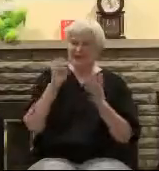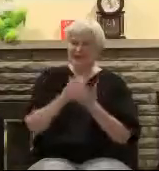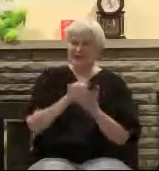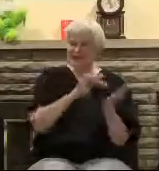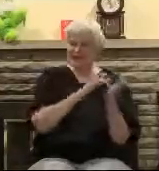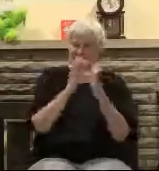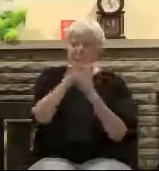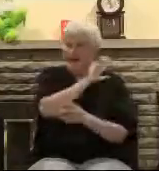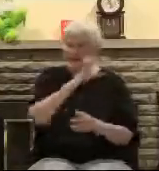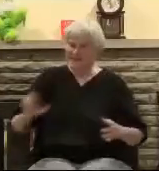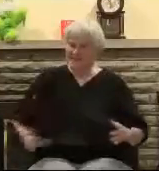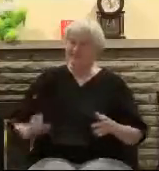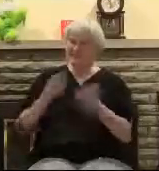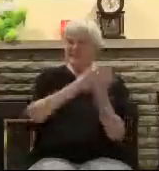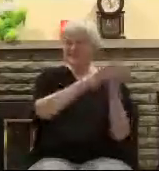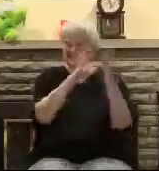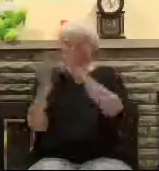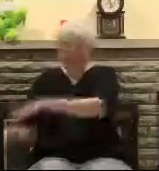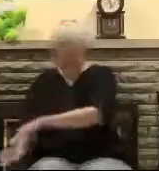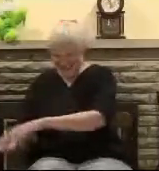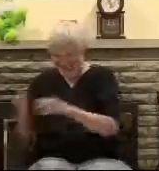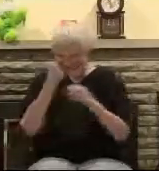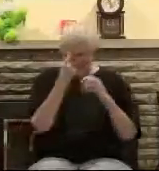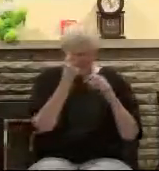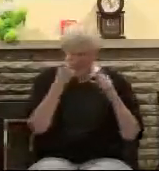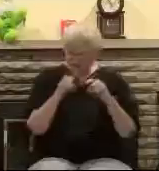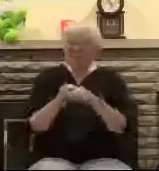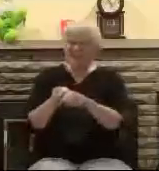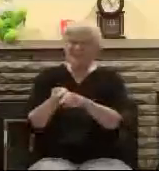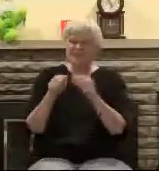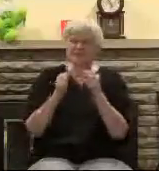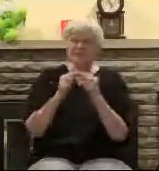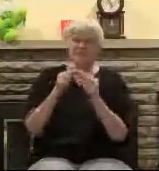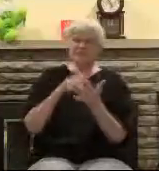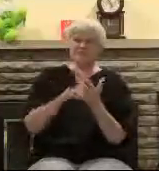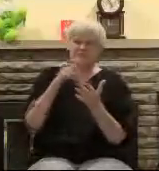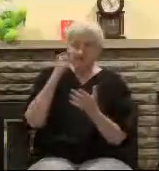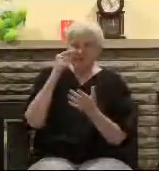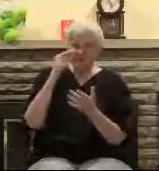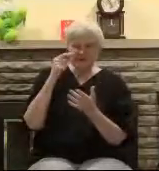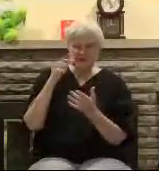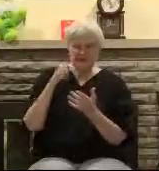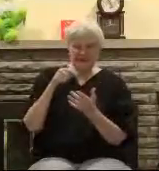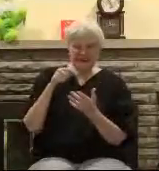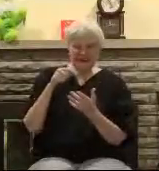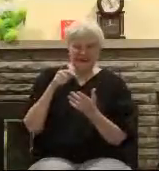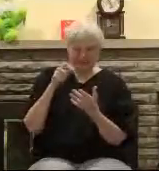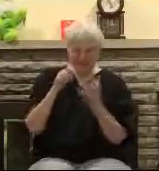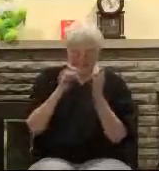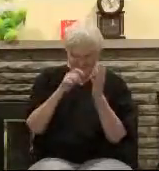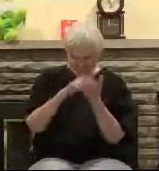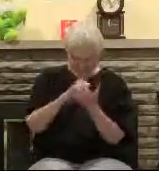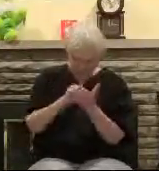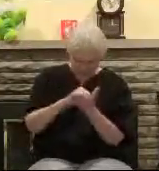according to the scriptures. A real historic event just as real as 9